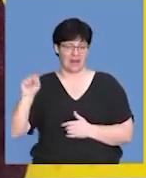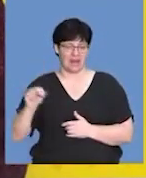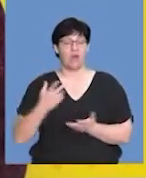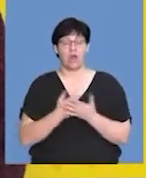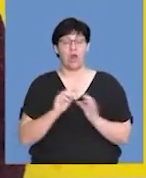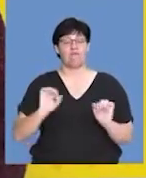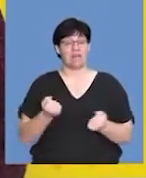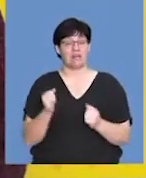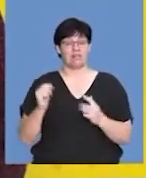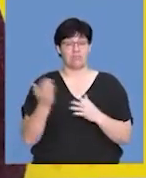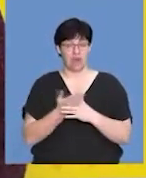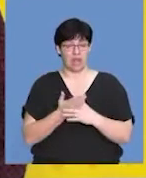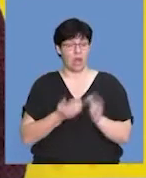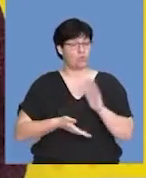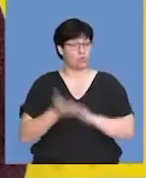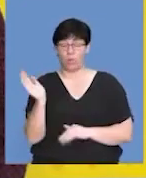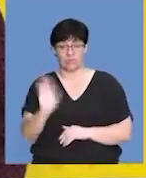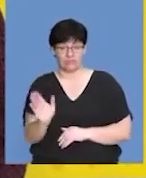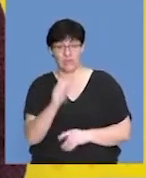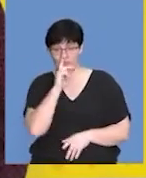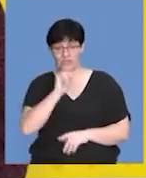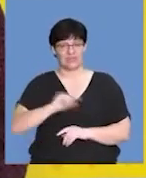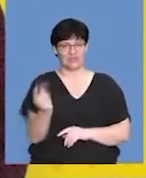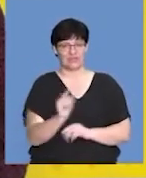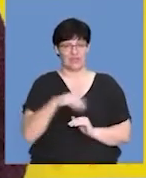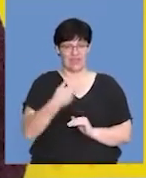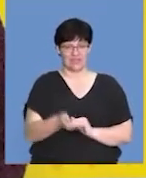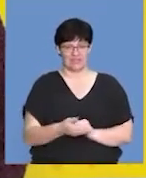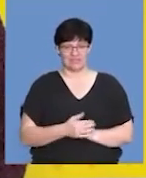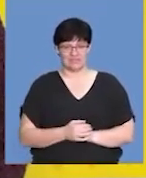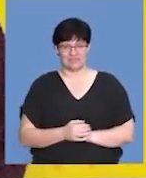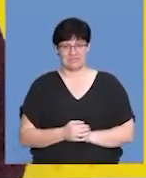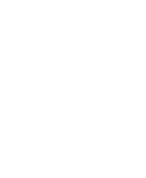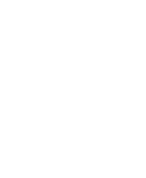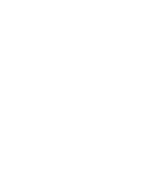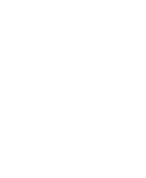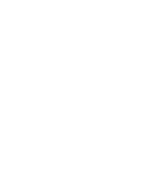we are going to take a quick break, so don't go anywhere. We'll see you straight after this.